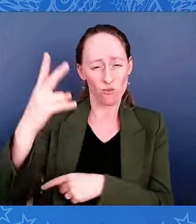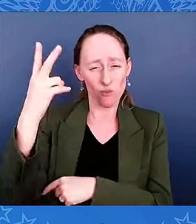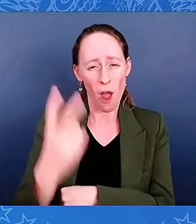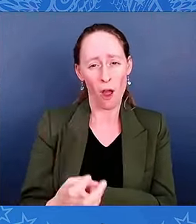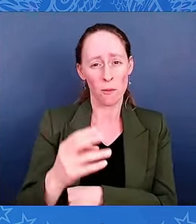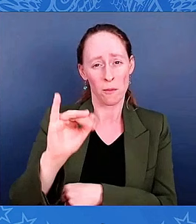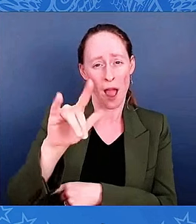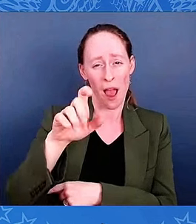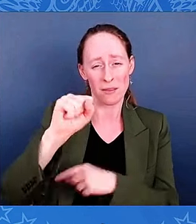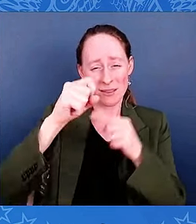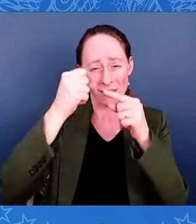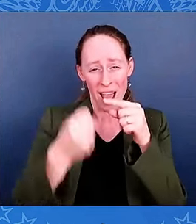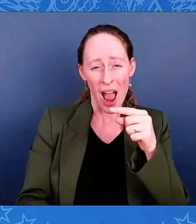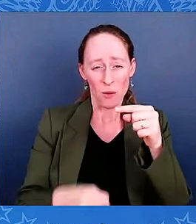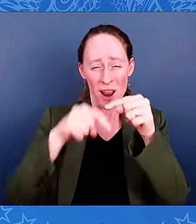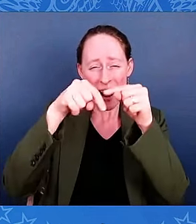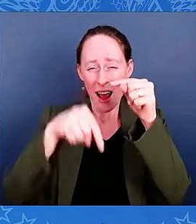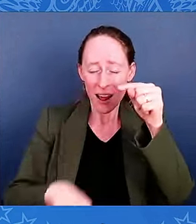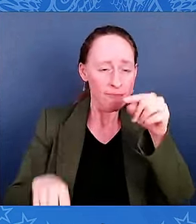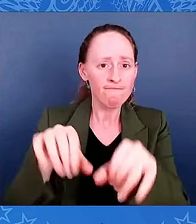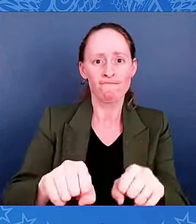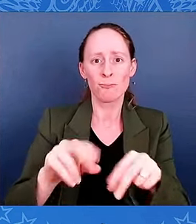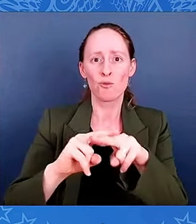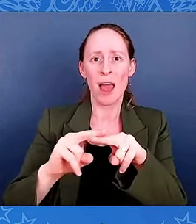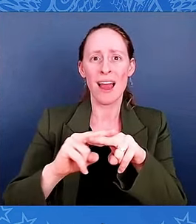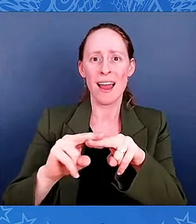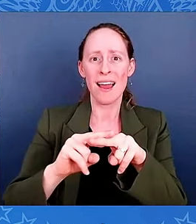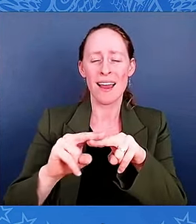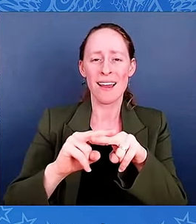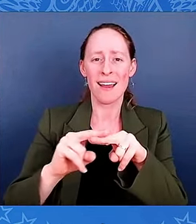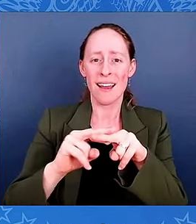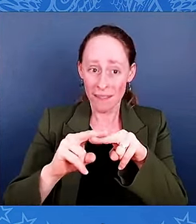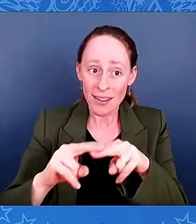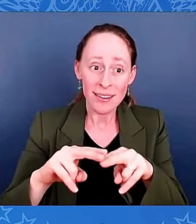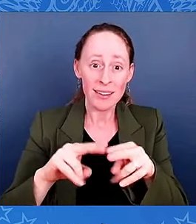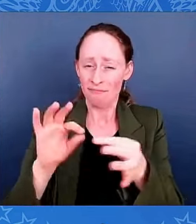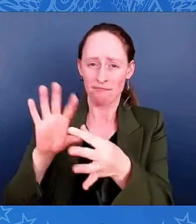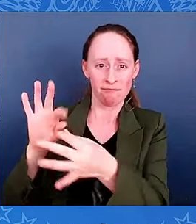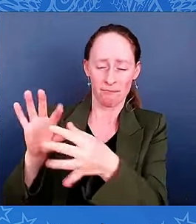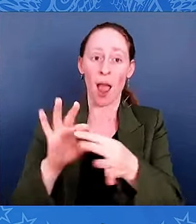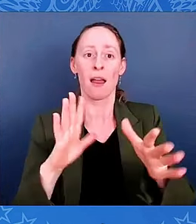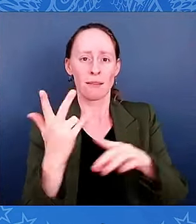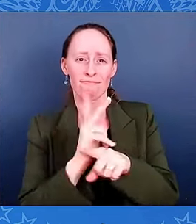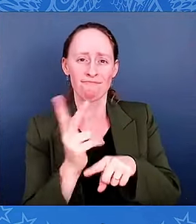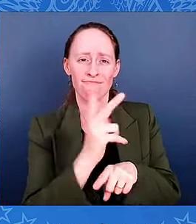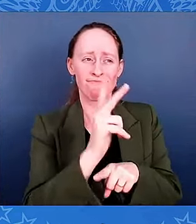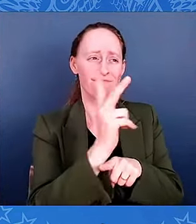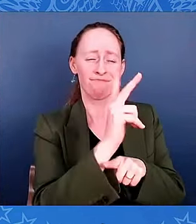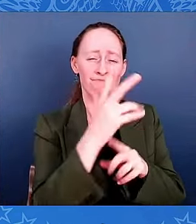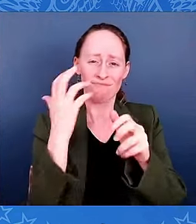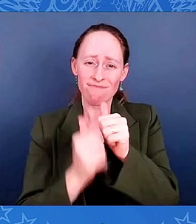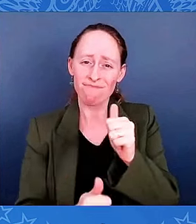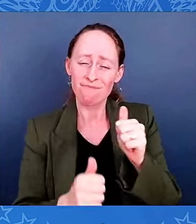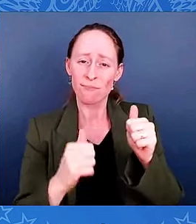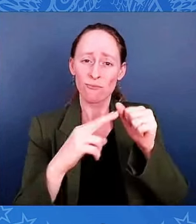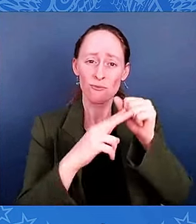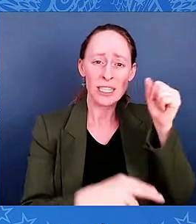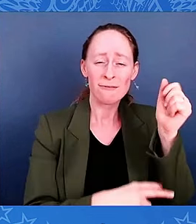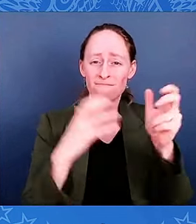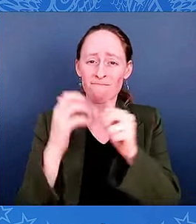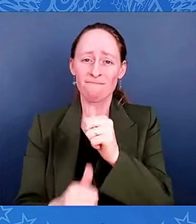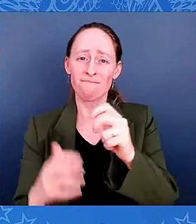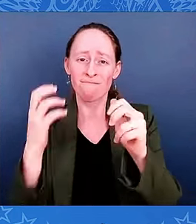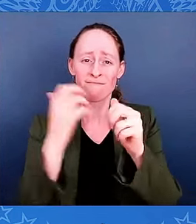of disrupting enemy supply lines by destroying bridges and tracks between Chattanooga and Atlanta. Private Shadrach and Private